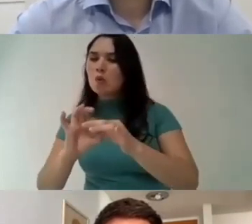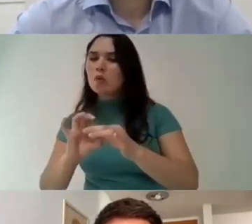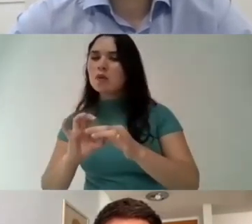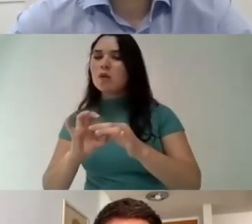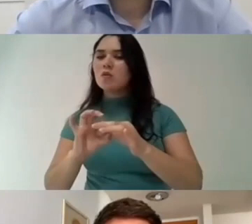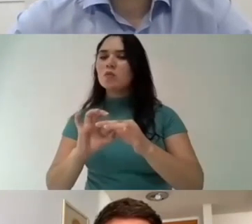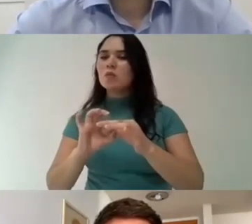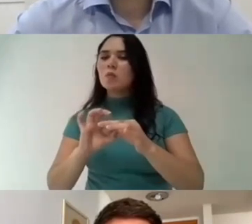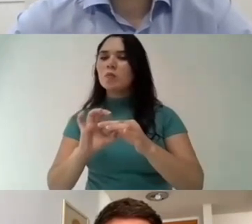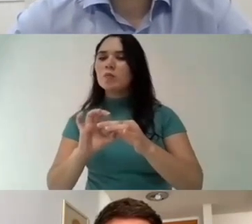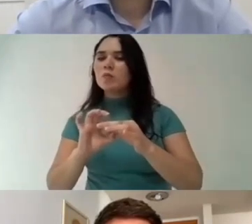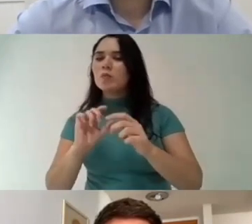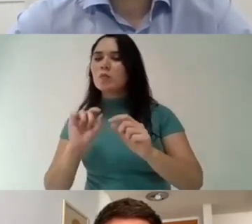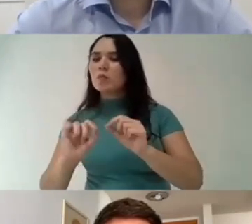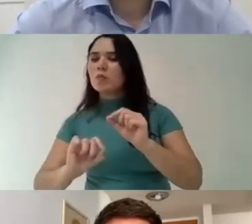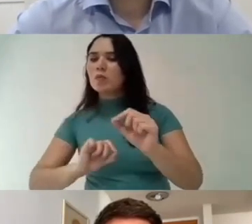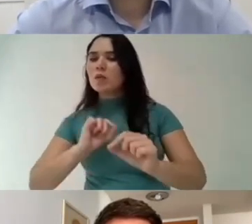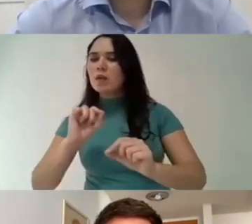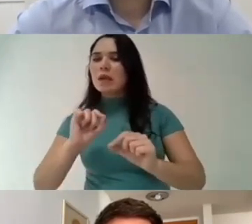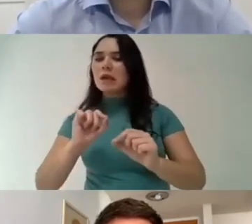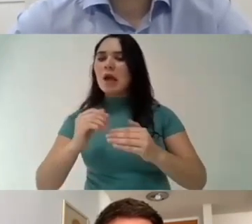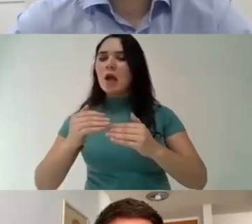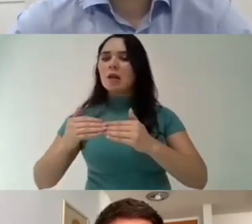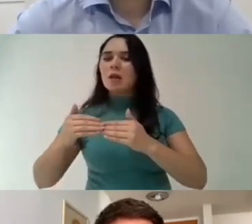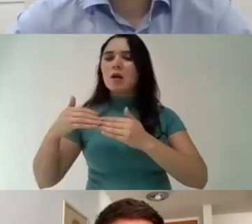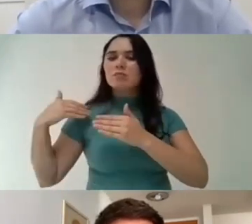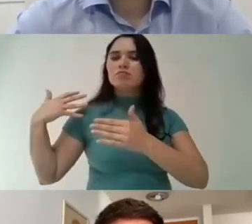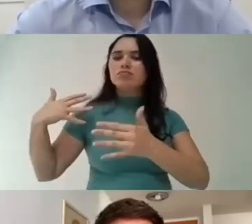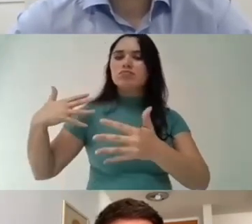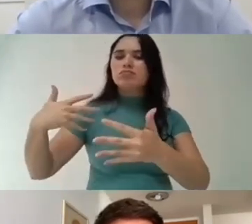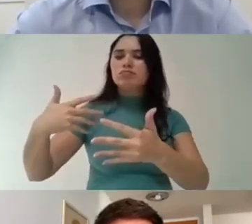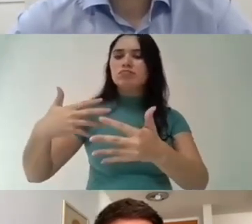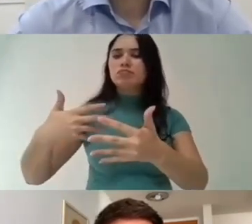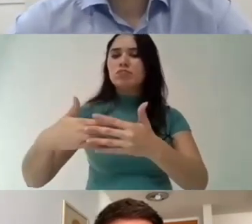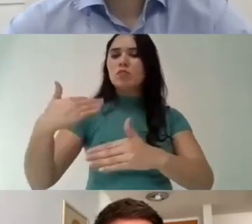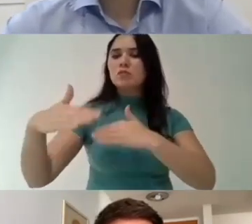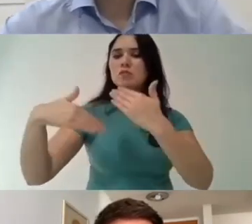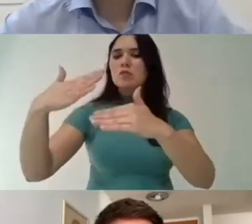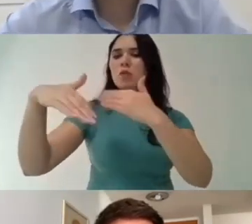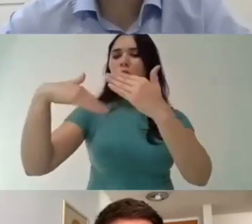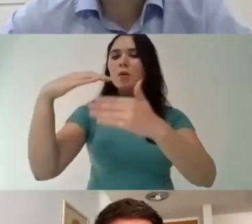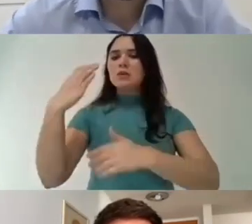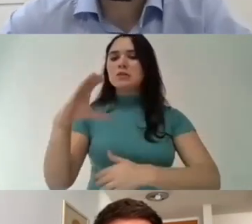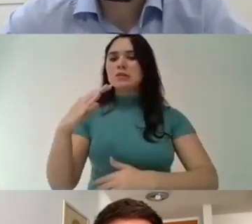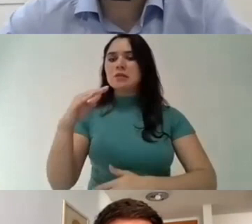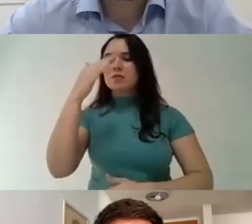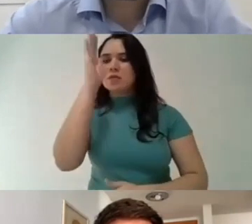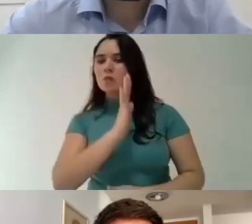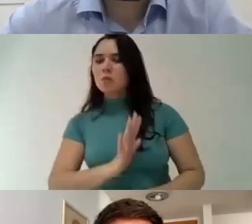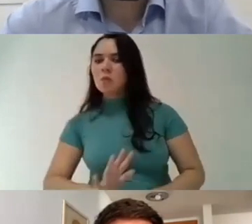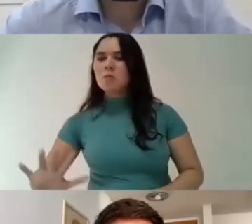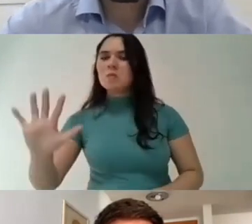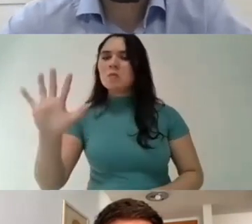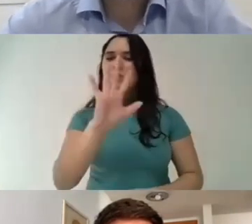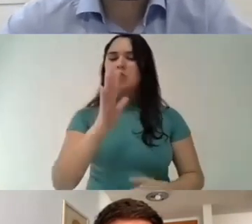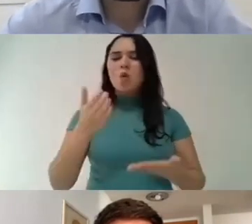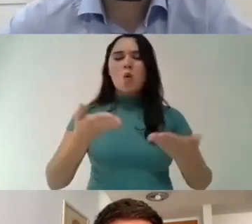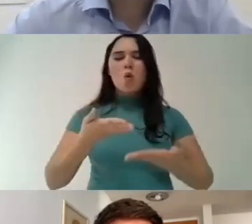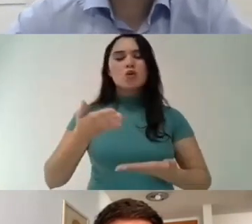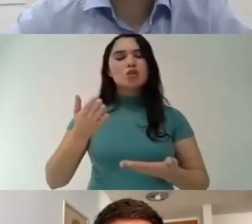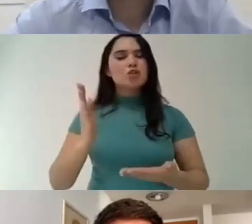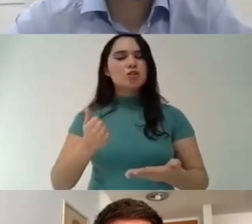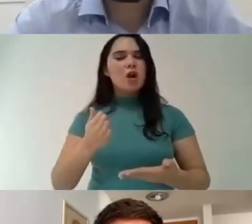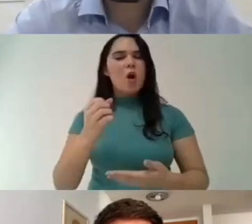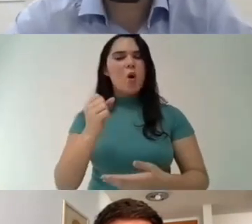education in brazil is a devaluation of education and of the academic research